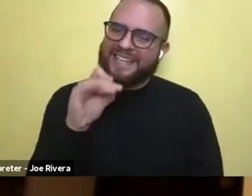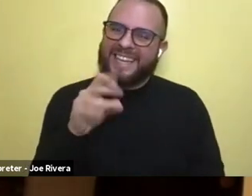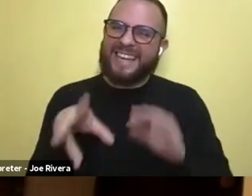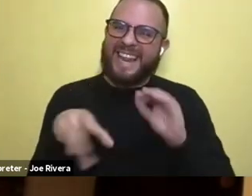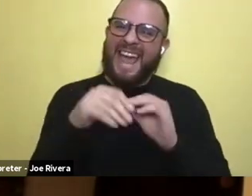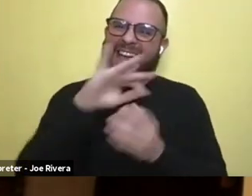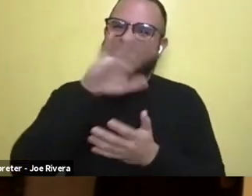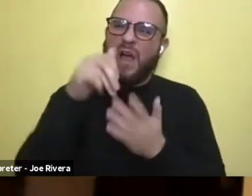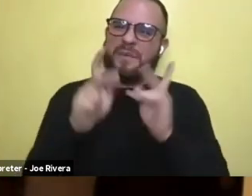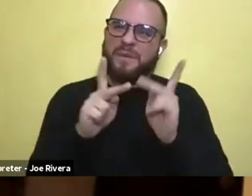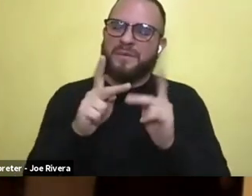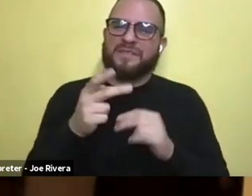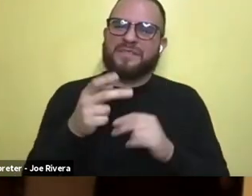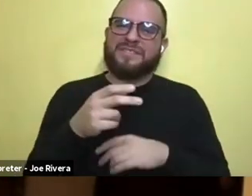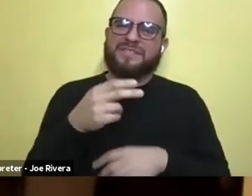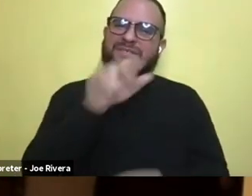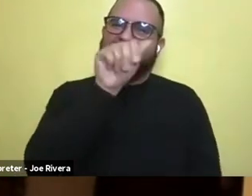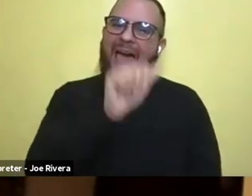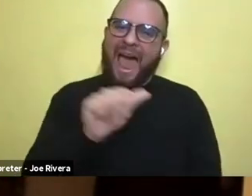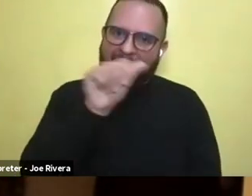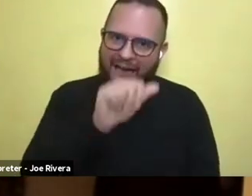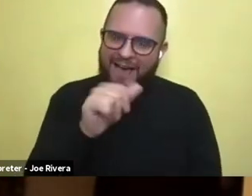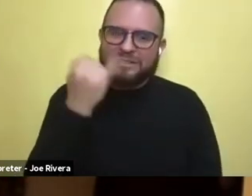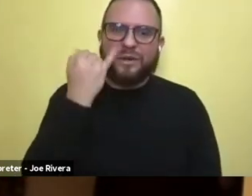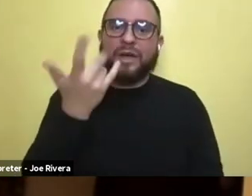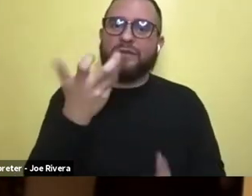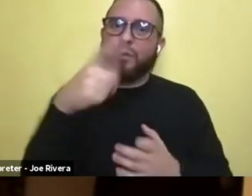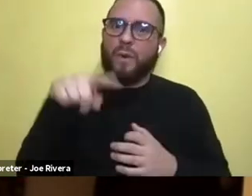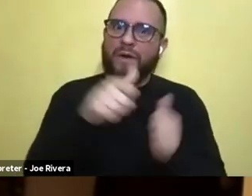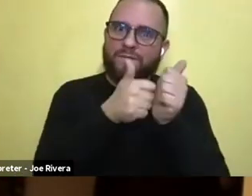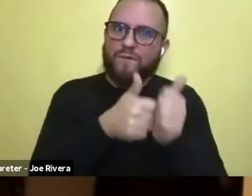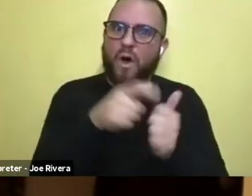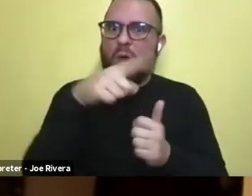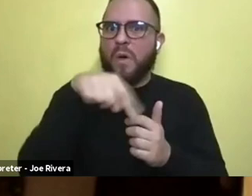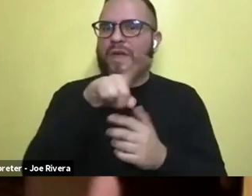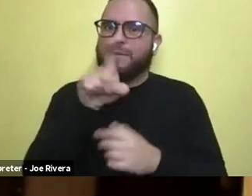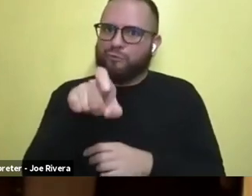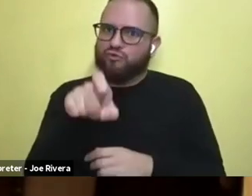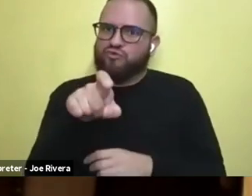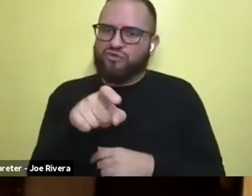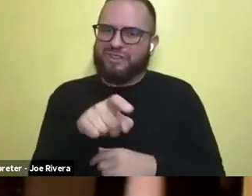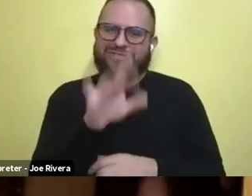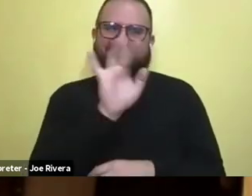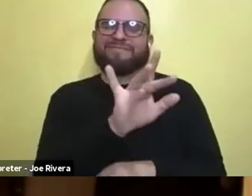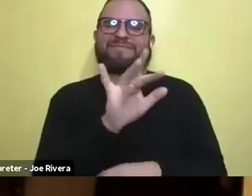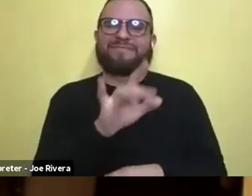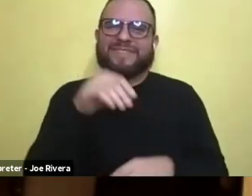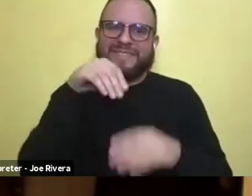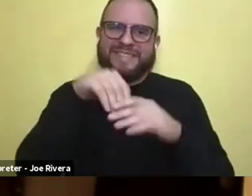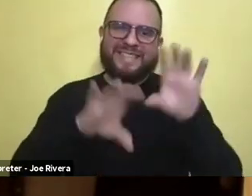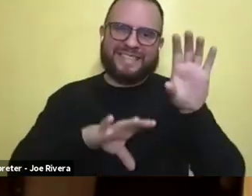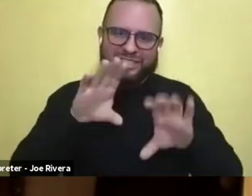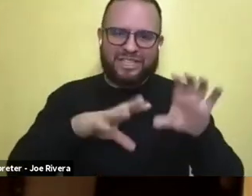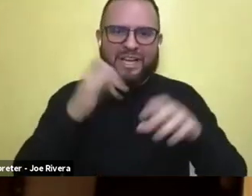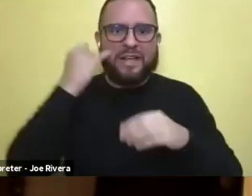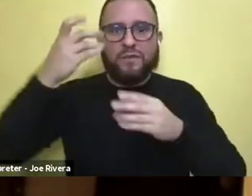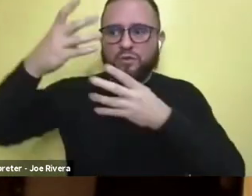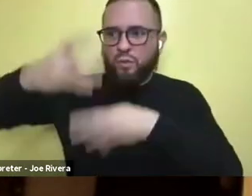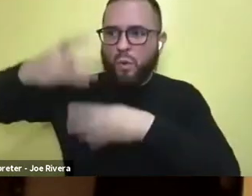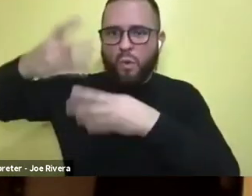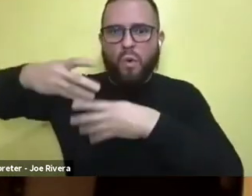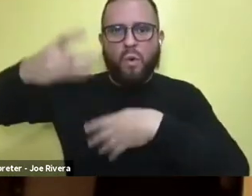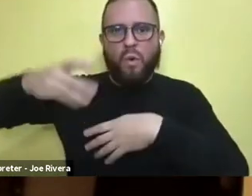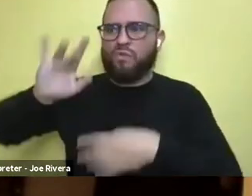chat just so everyone knows if you want to go follow all of them, which you totally should. Um, it's in the chat if you scroll up. Um, but yeah,